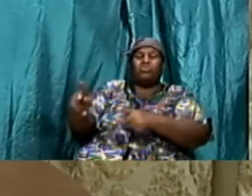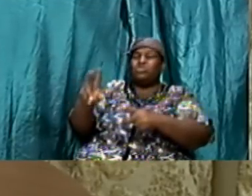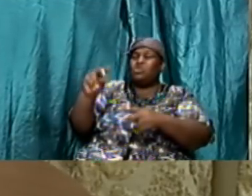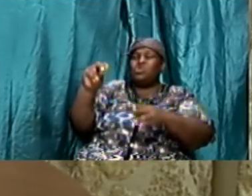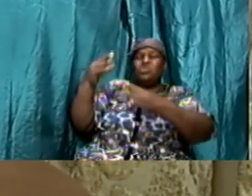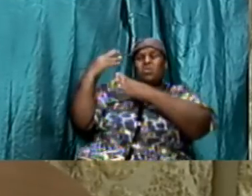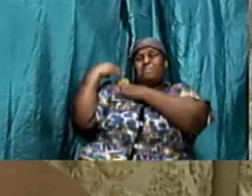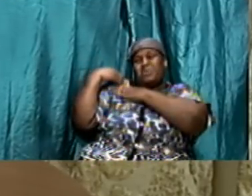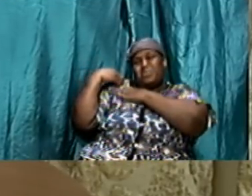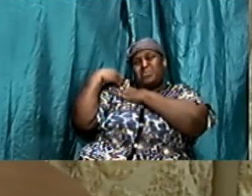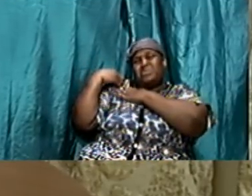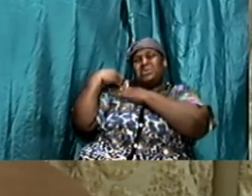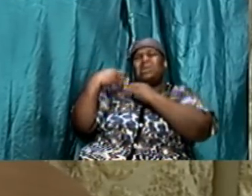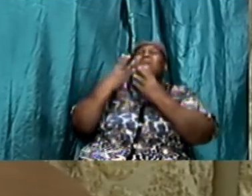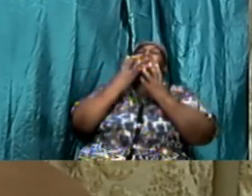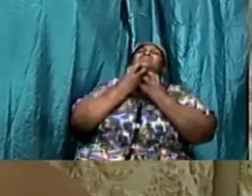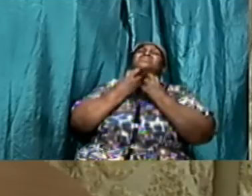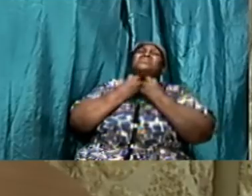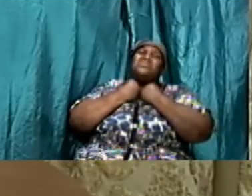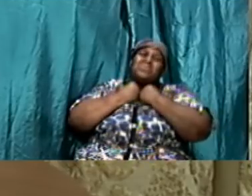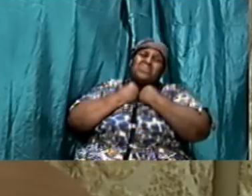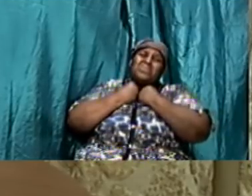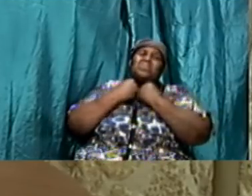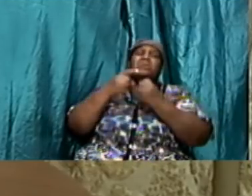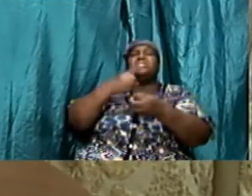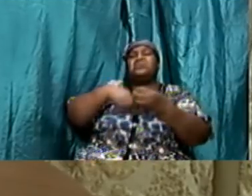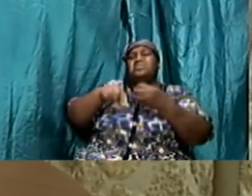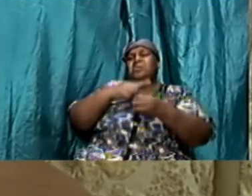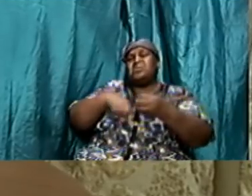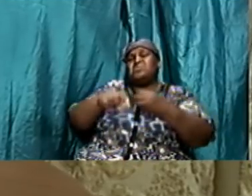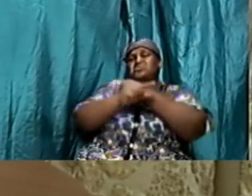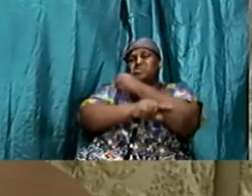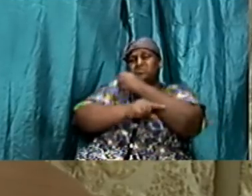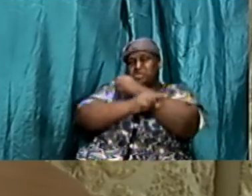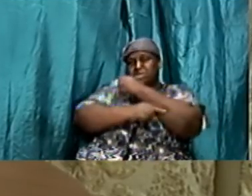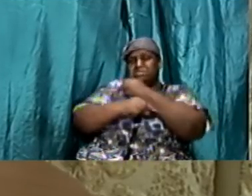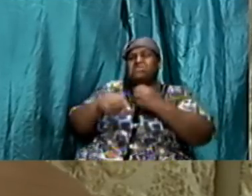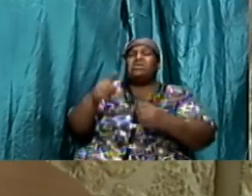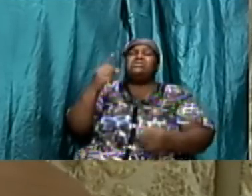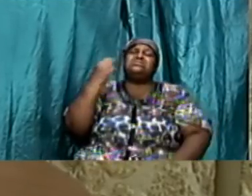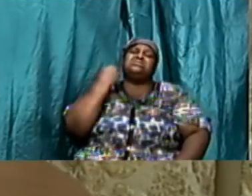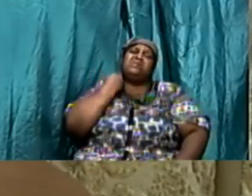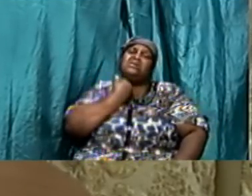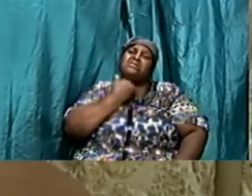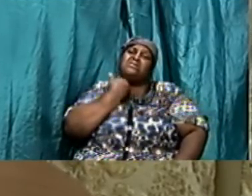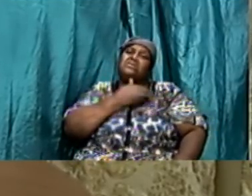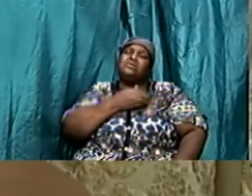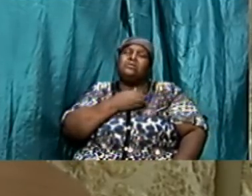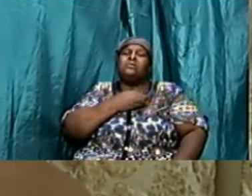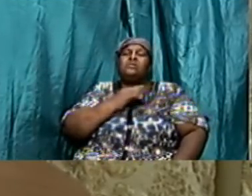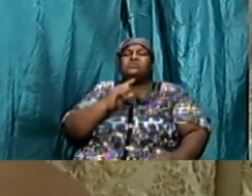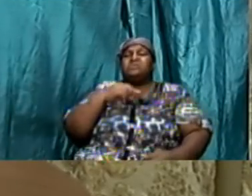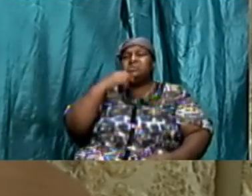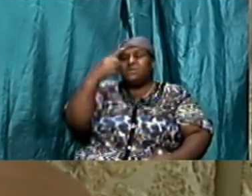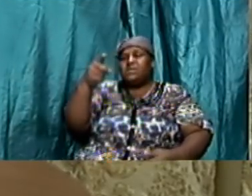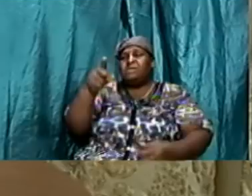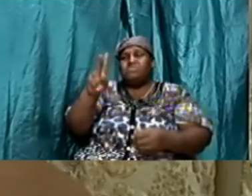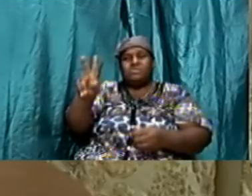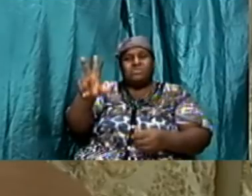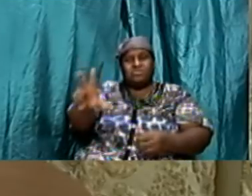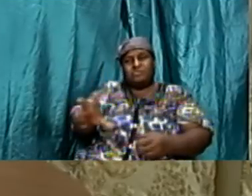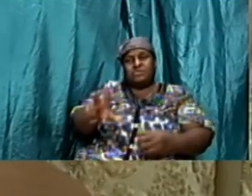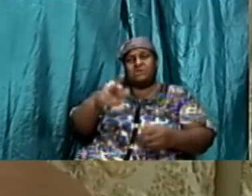don't put no yoke around the neck we ourselves cannot keep and he gave them practically three things i think in acts chapter 15